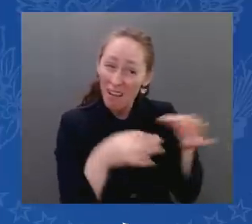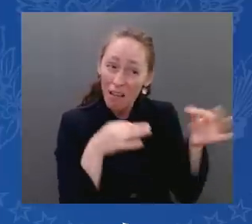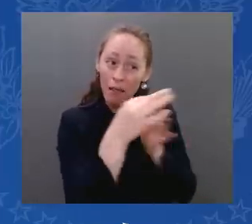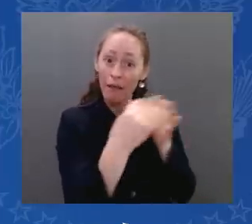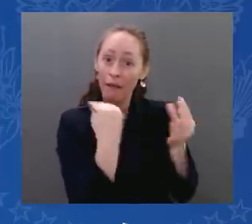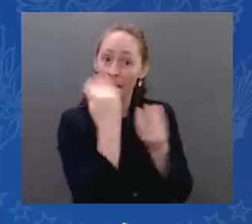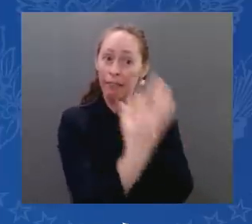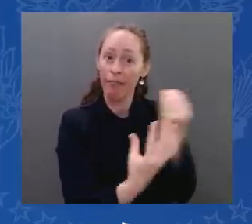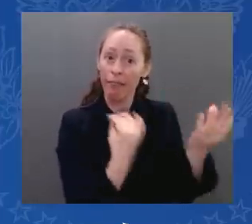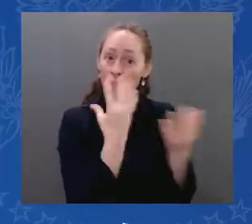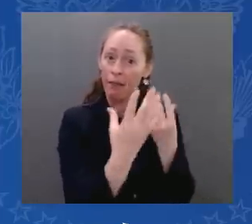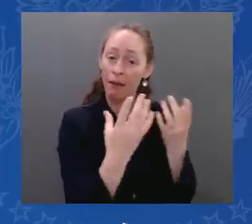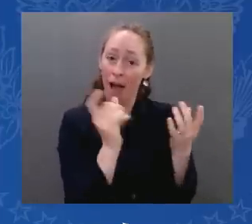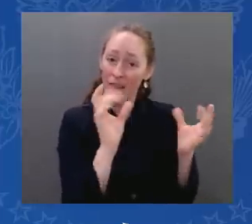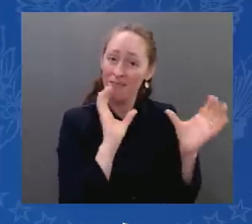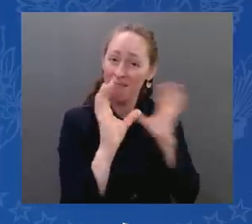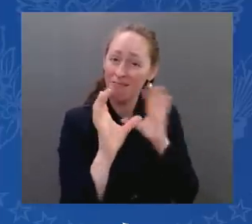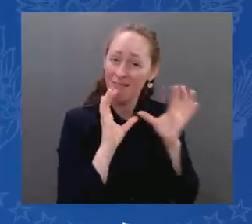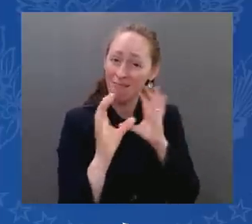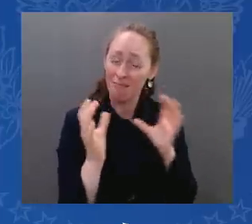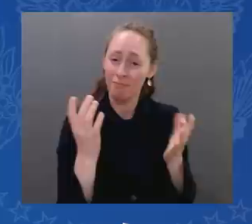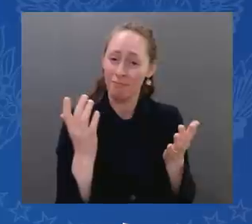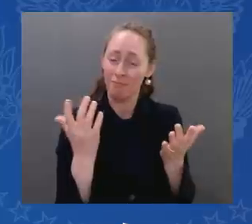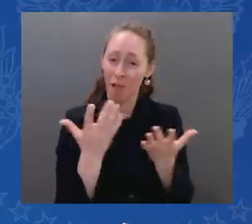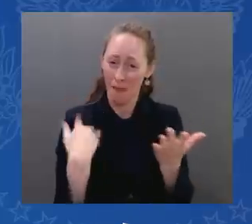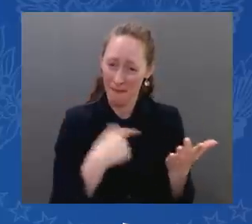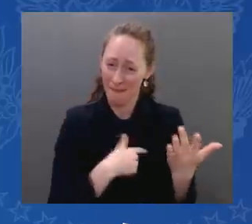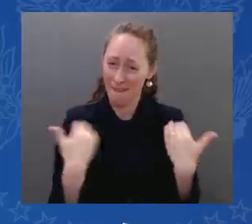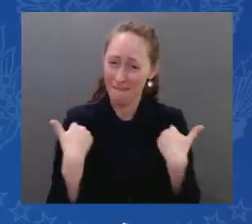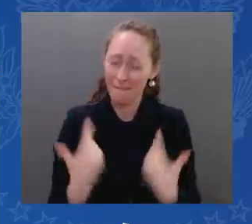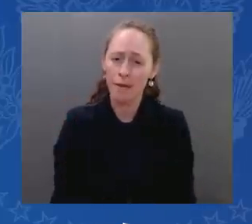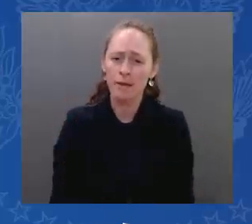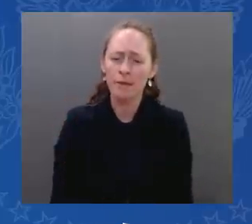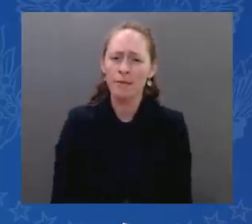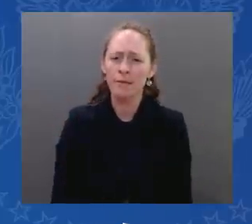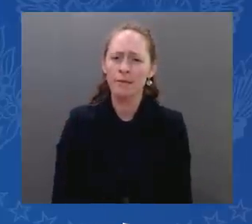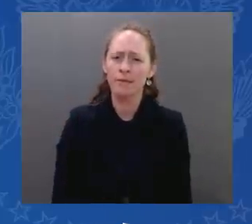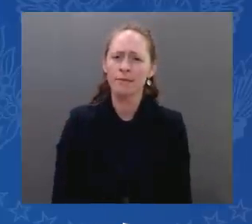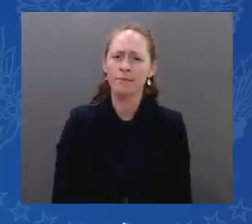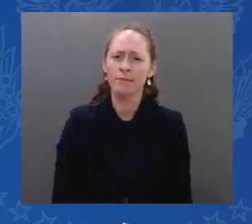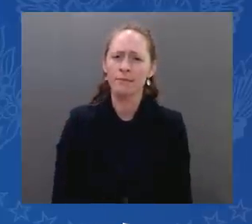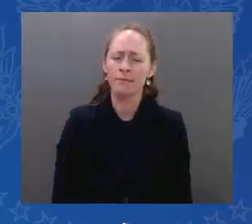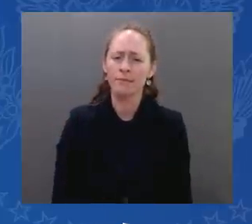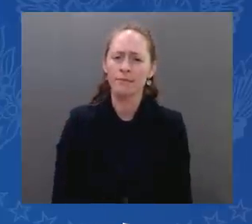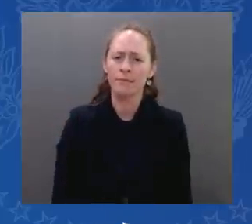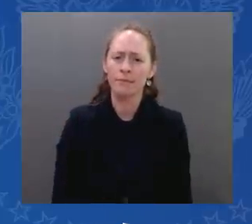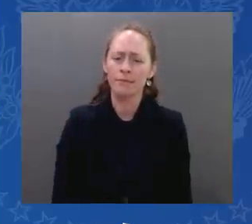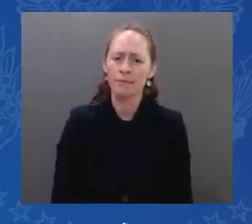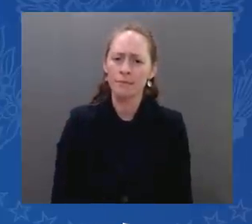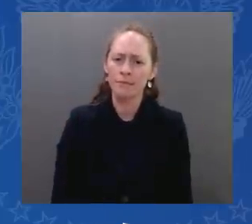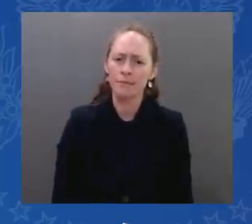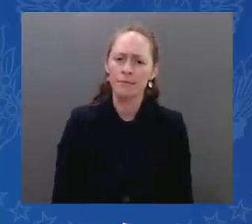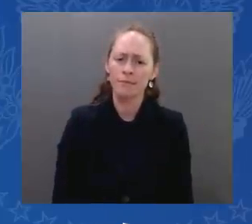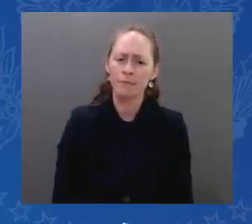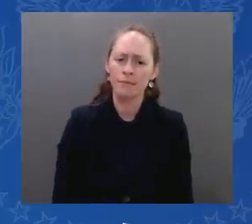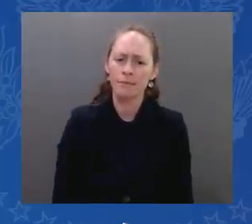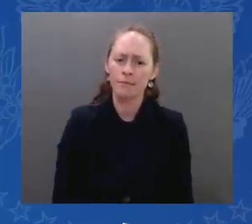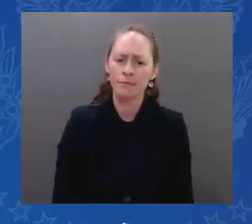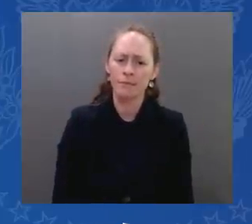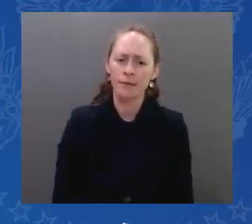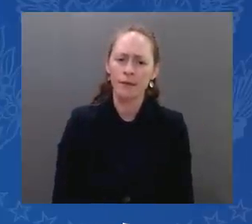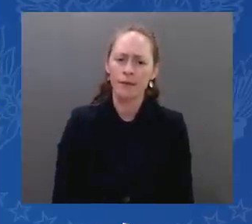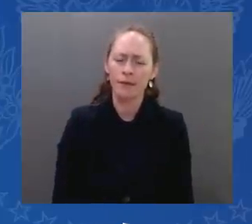your question to me, we are working very, very, very hard